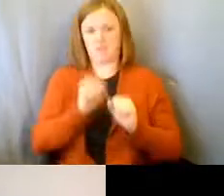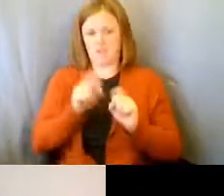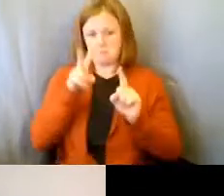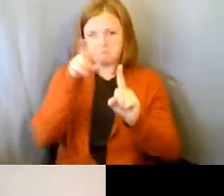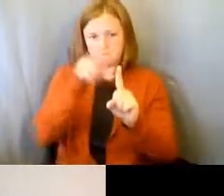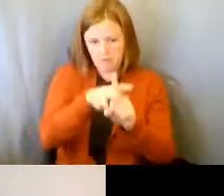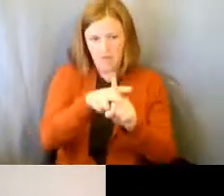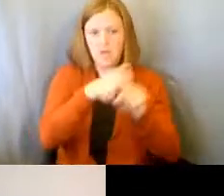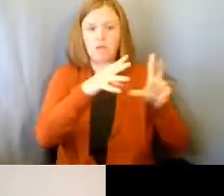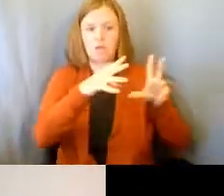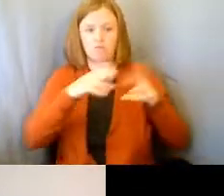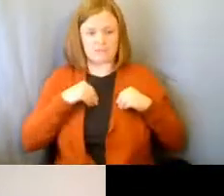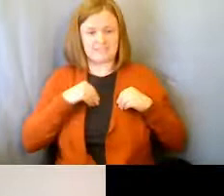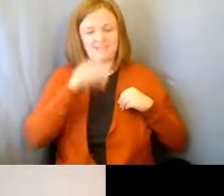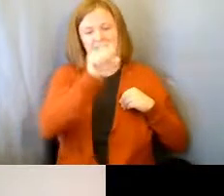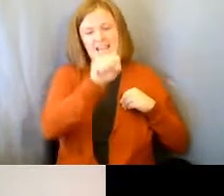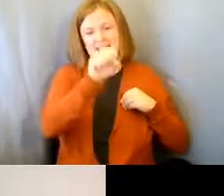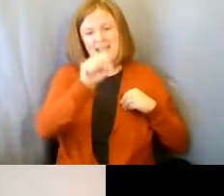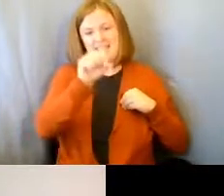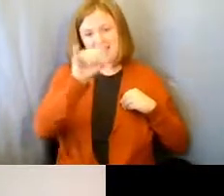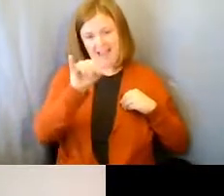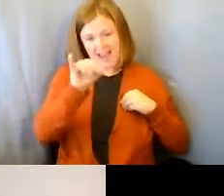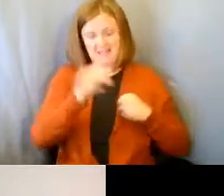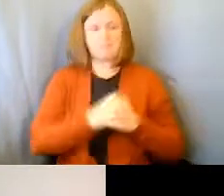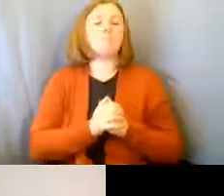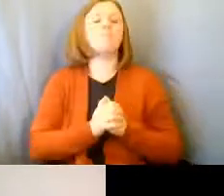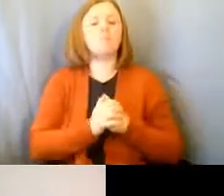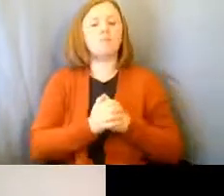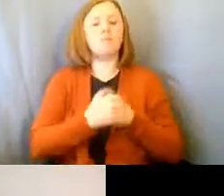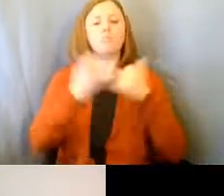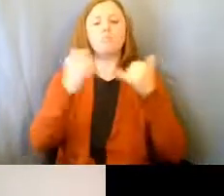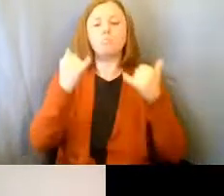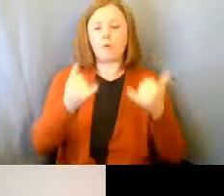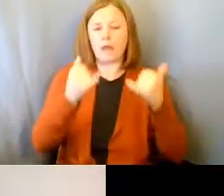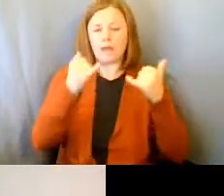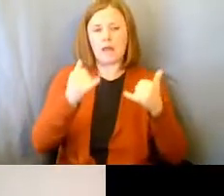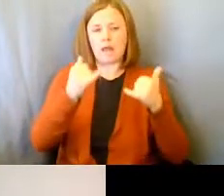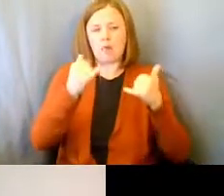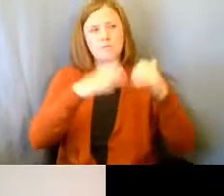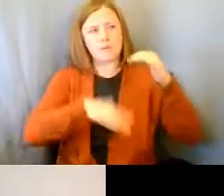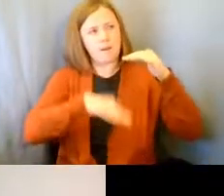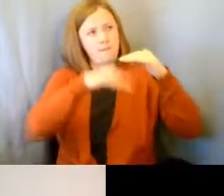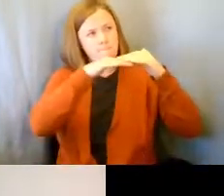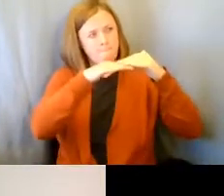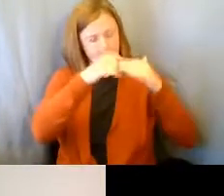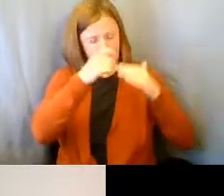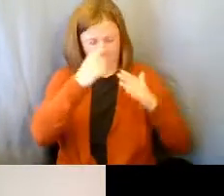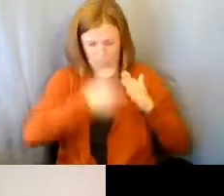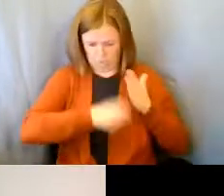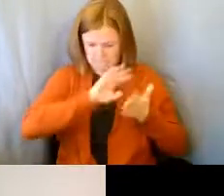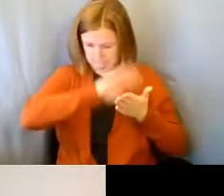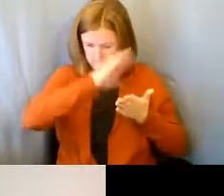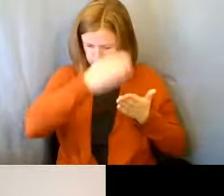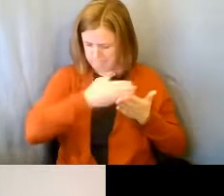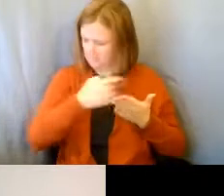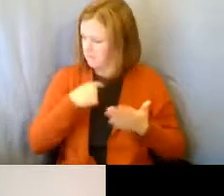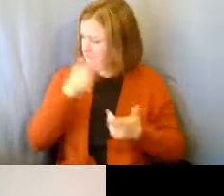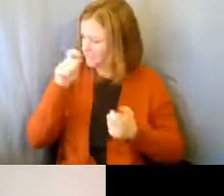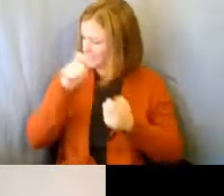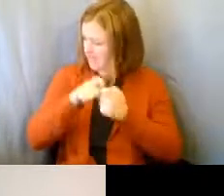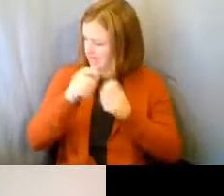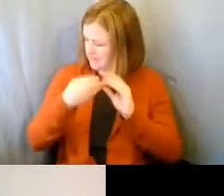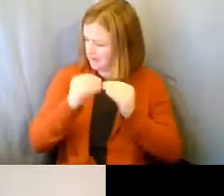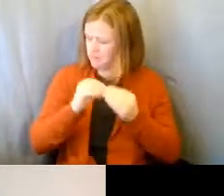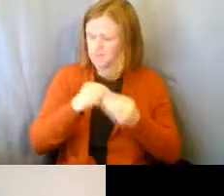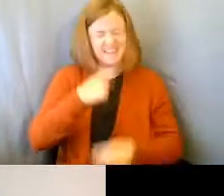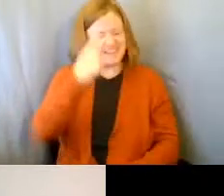and receive SSI. This is currently up to, oh, you know, I'm not good with exact numbers, but I want